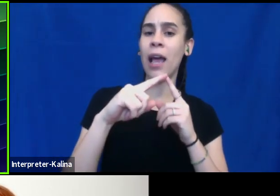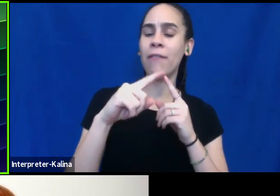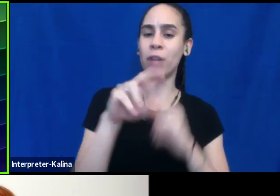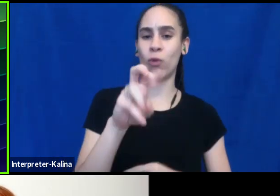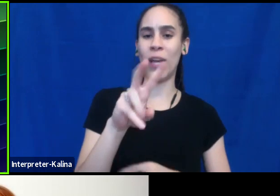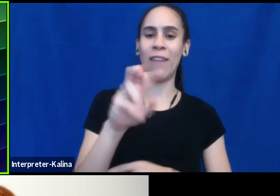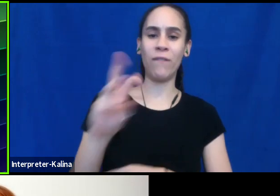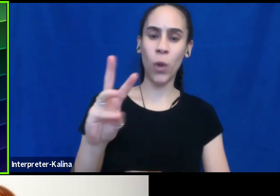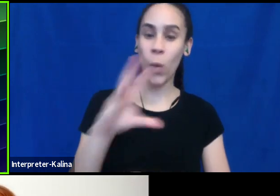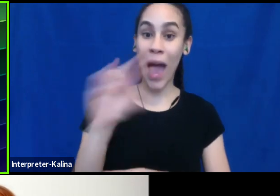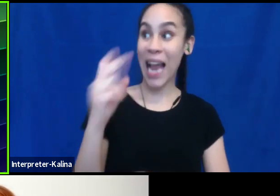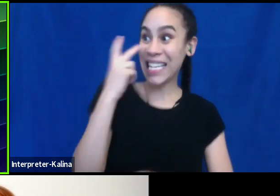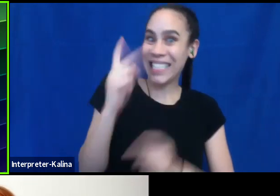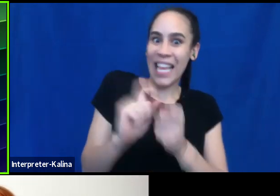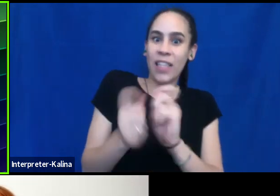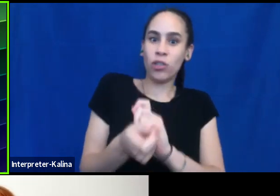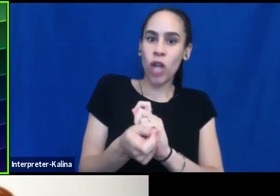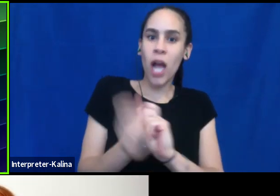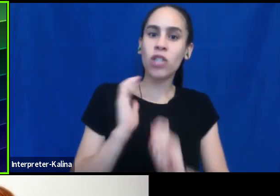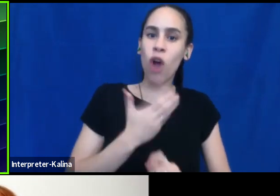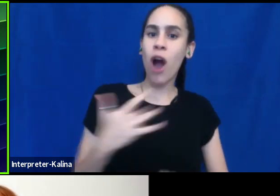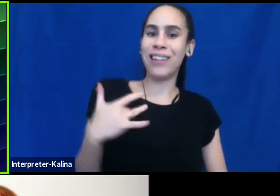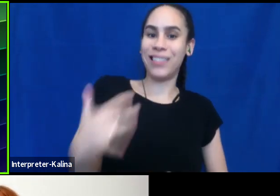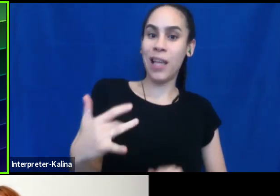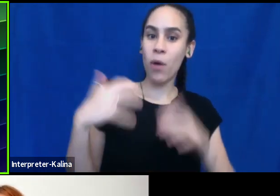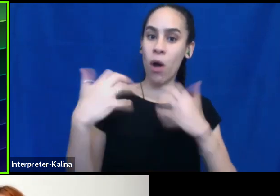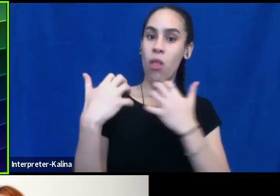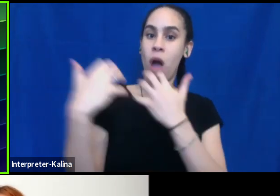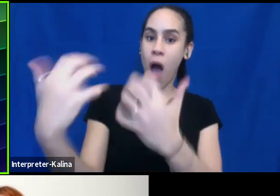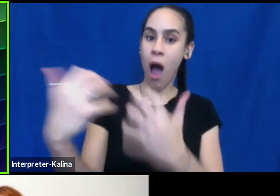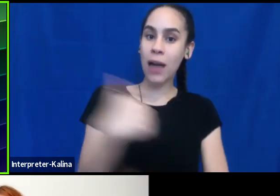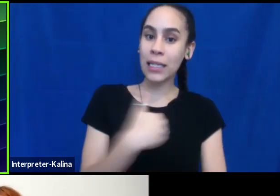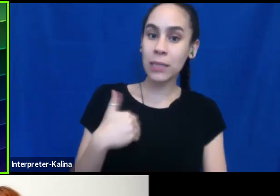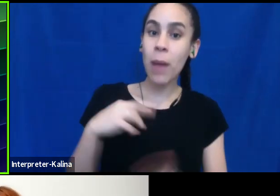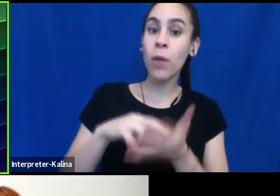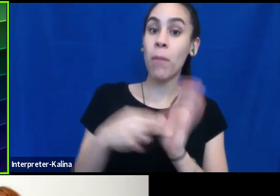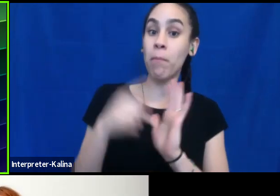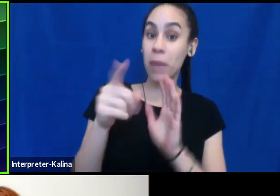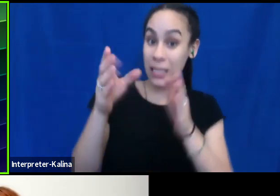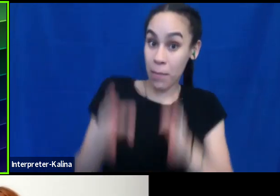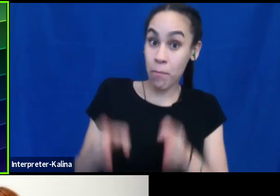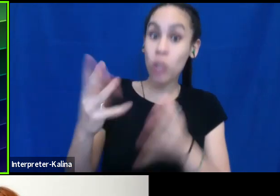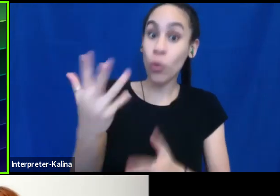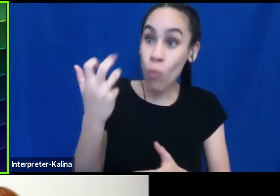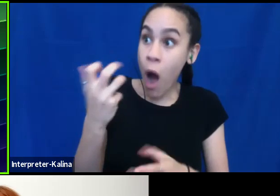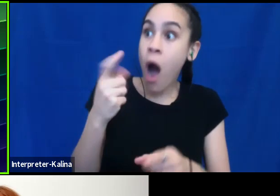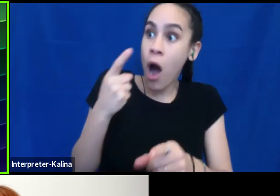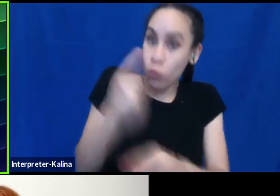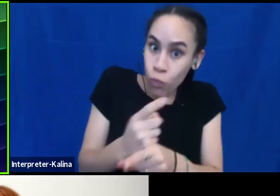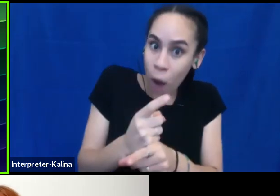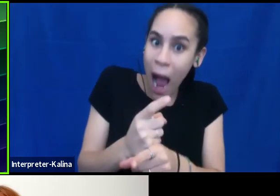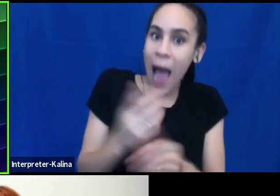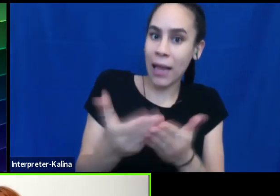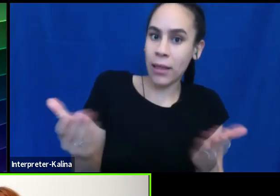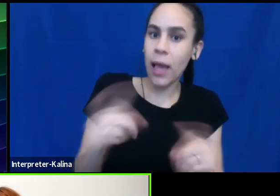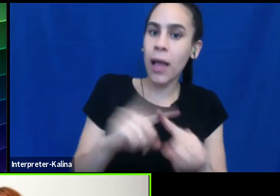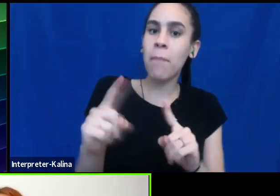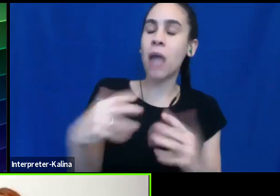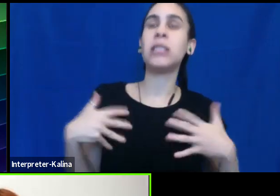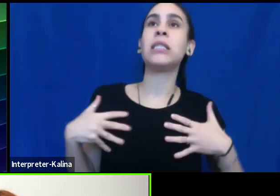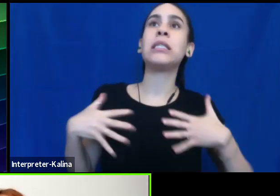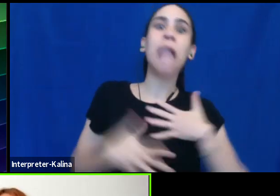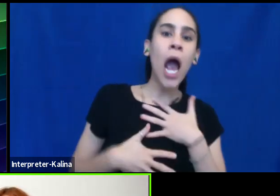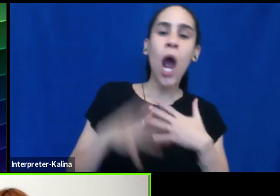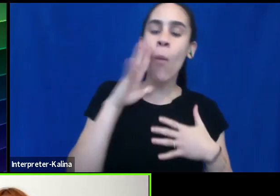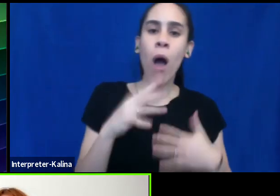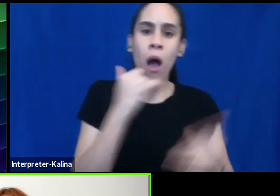typically our, our typical audience member was the person who wanted to do the right thing, but was scared to death that they were going to make a mistake